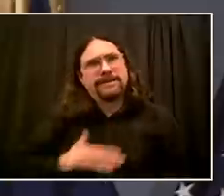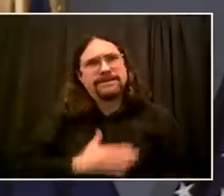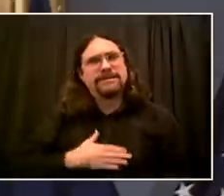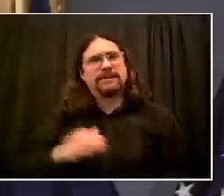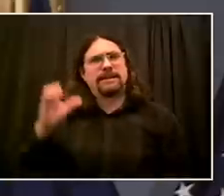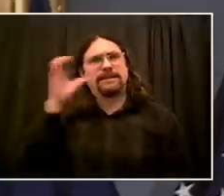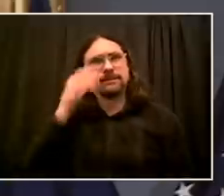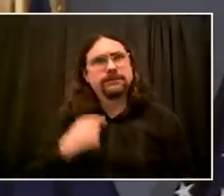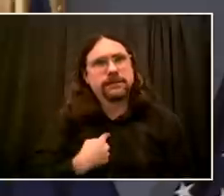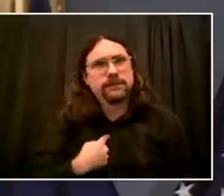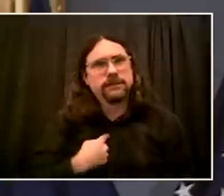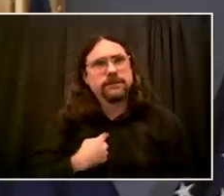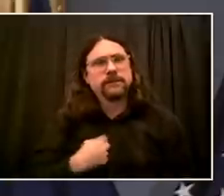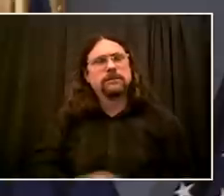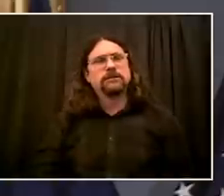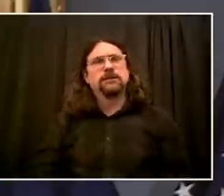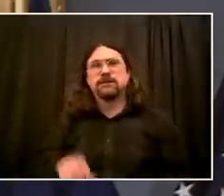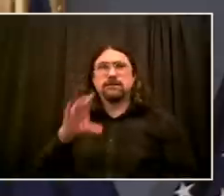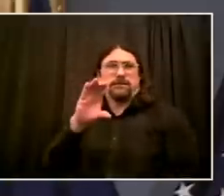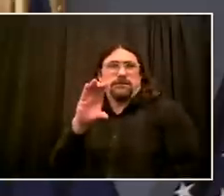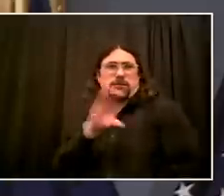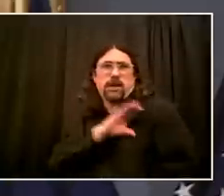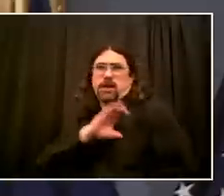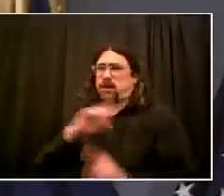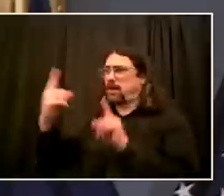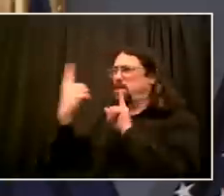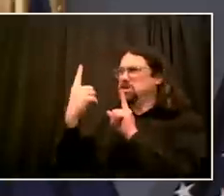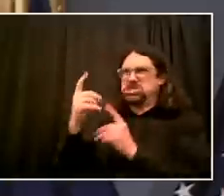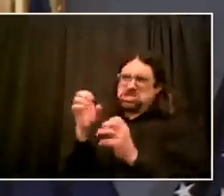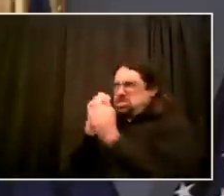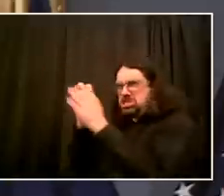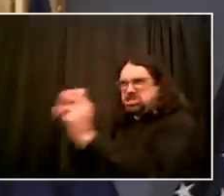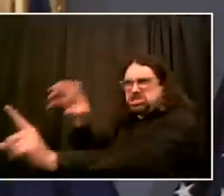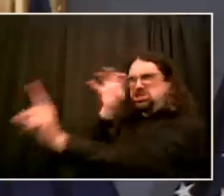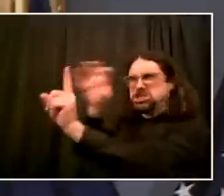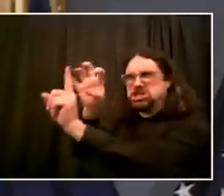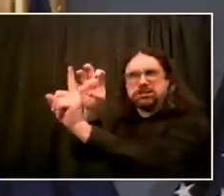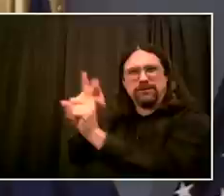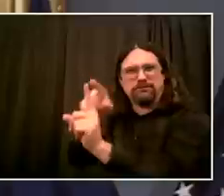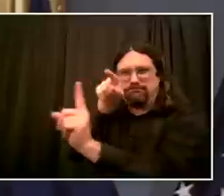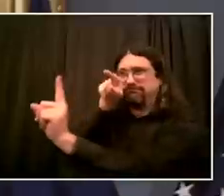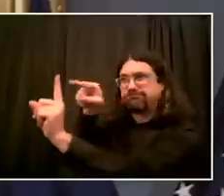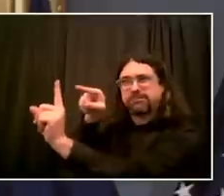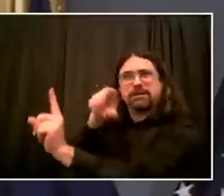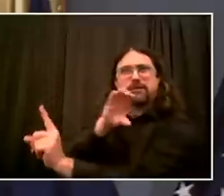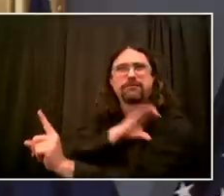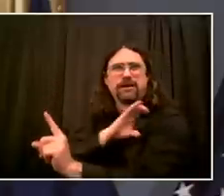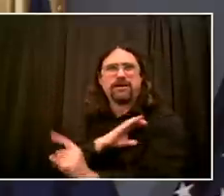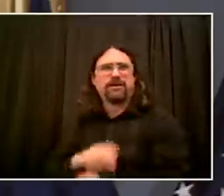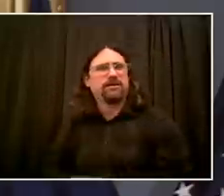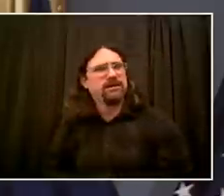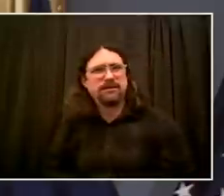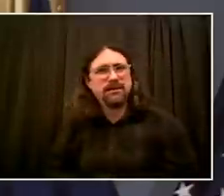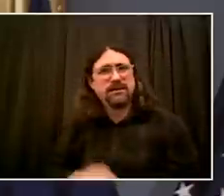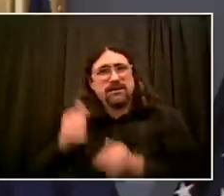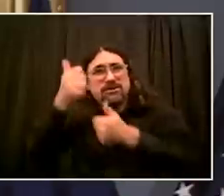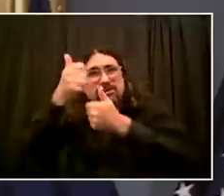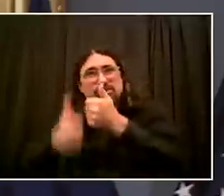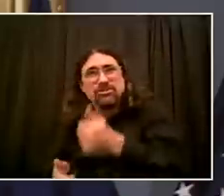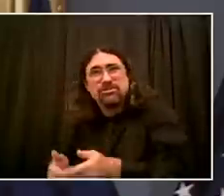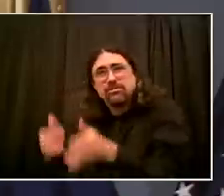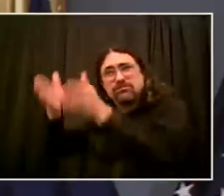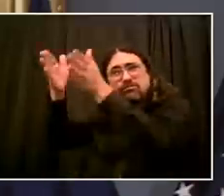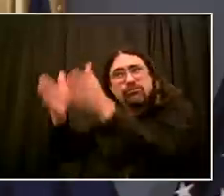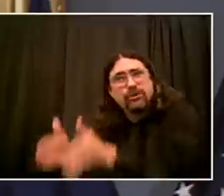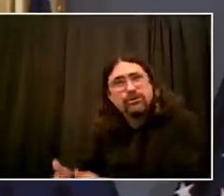for change in our society, hold the elected officials accountable, vote to do all the things that could actually lead to change, but don't take